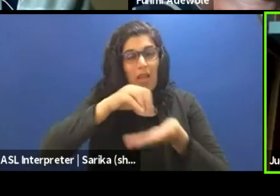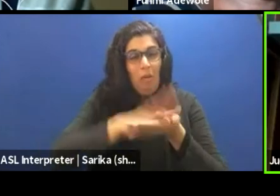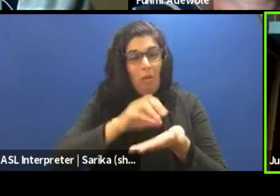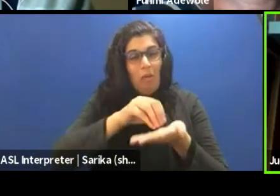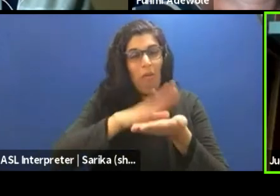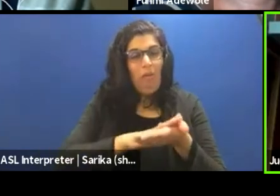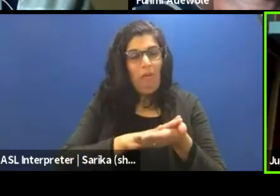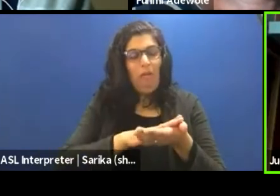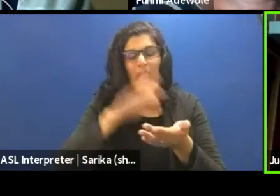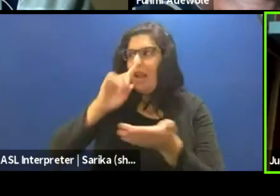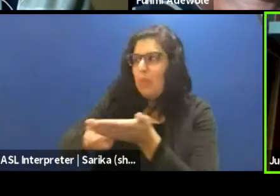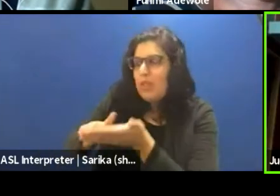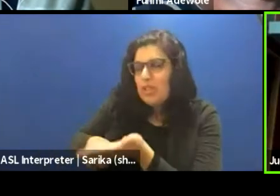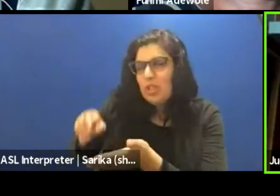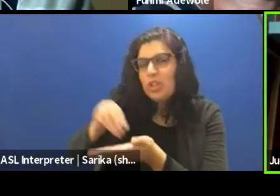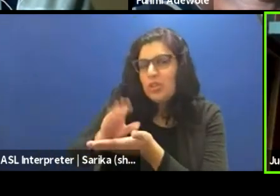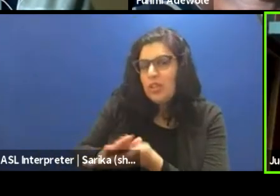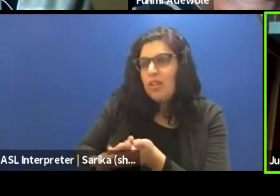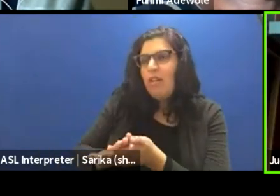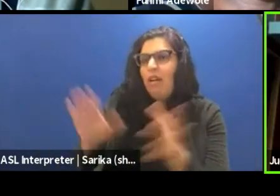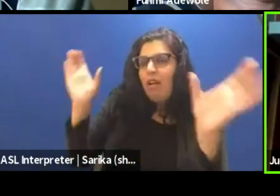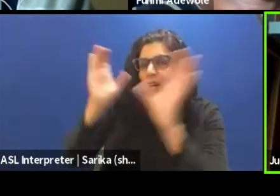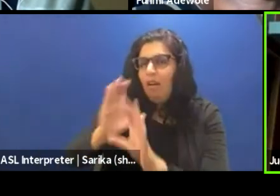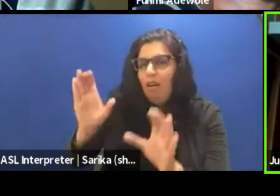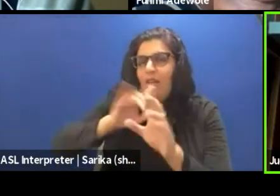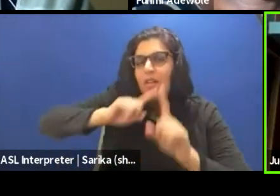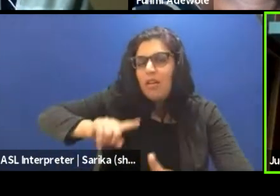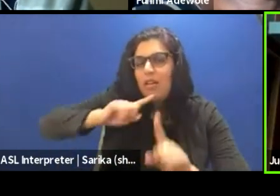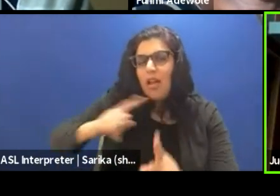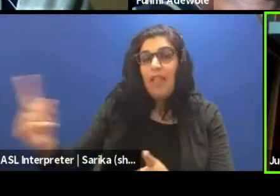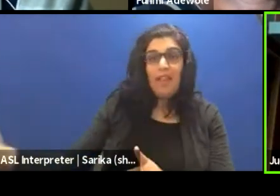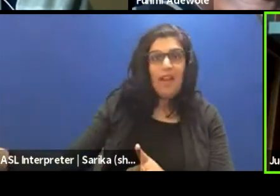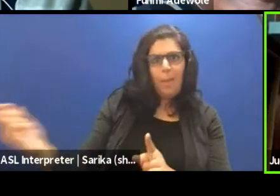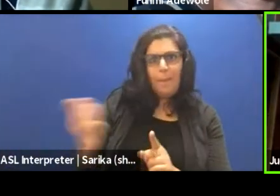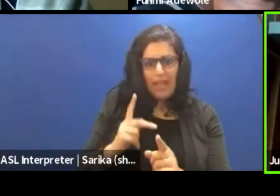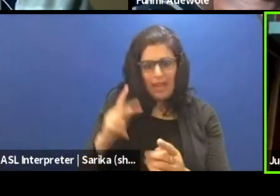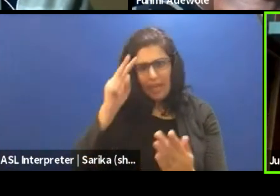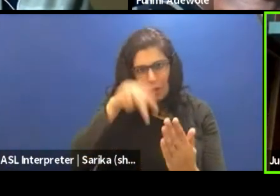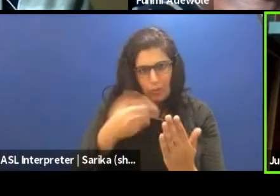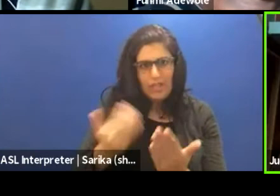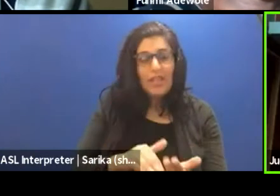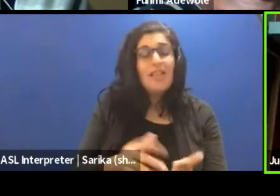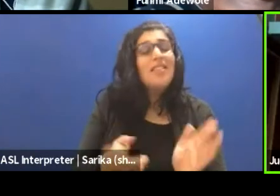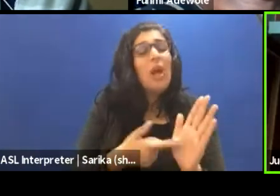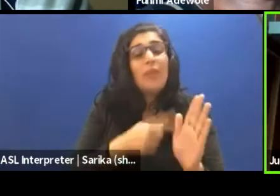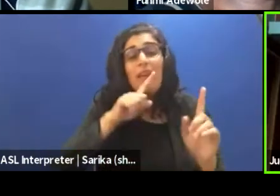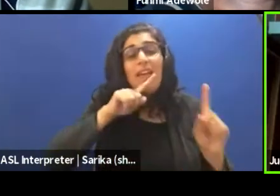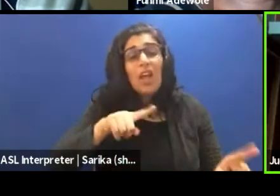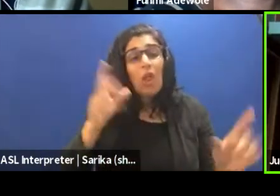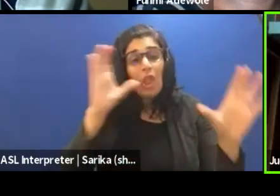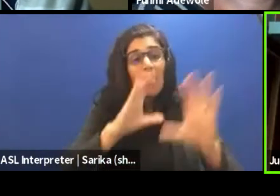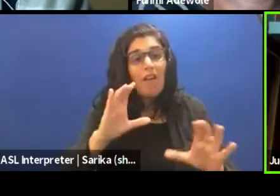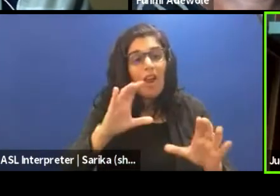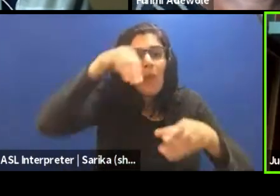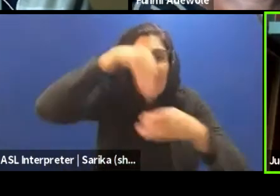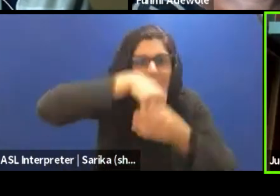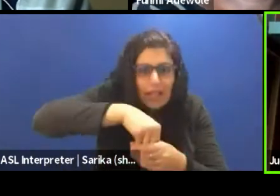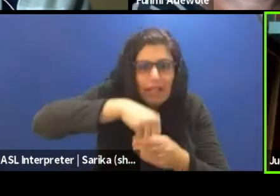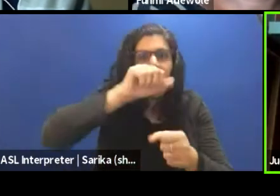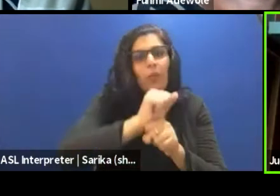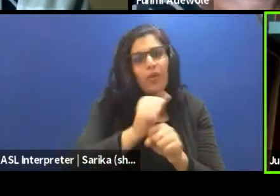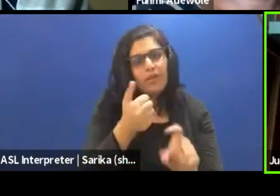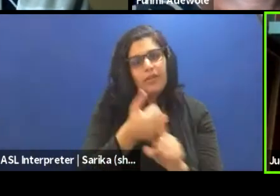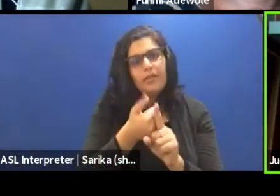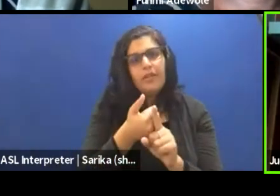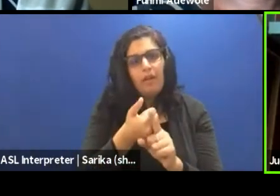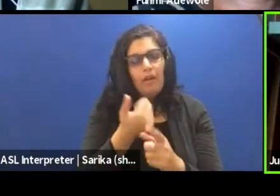I go research the notes. I find answers and all of that. come again and I read it again because sometimes the answers you're looking for are also in the work itself where you